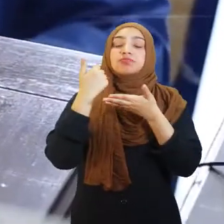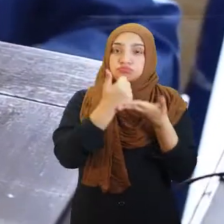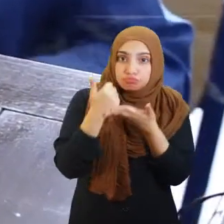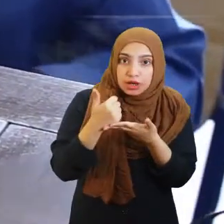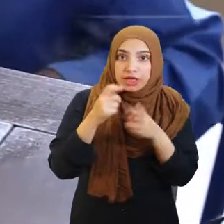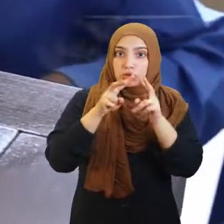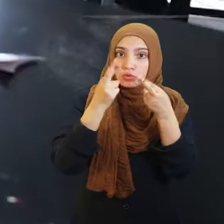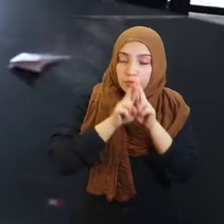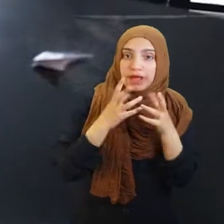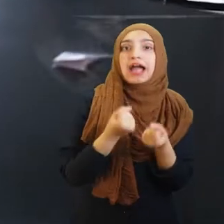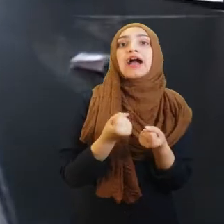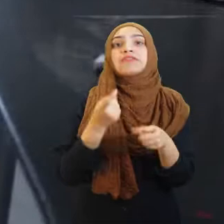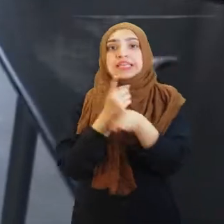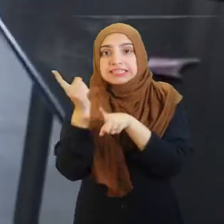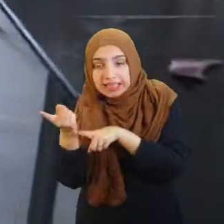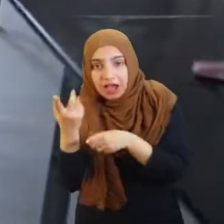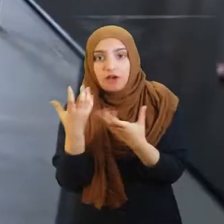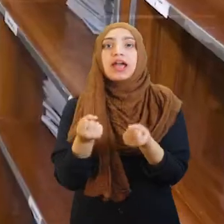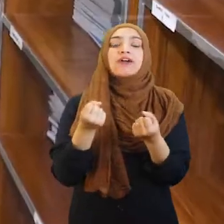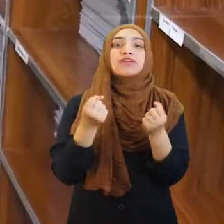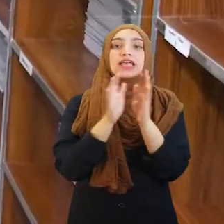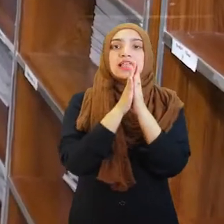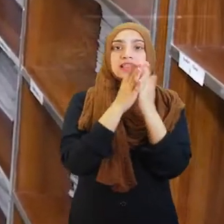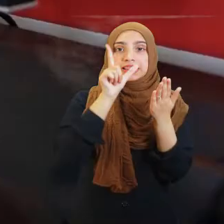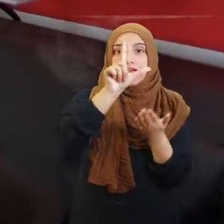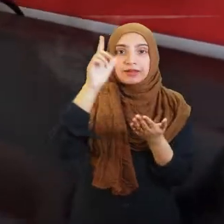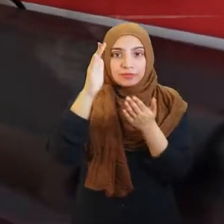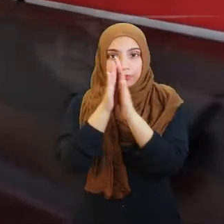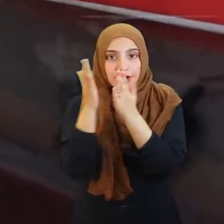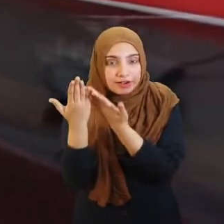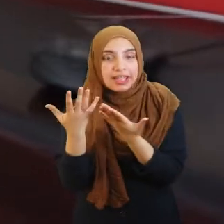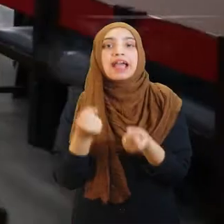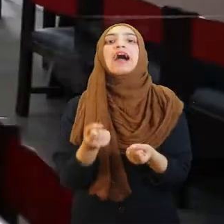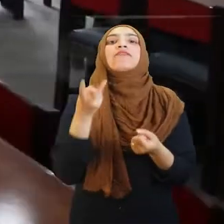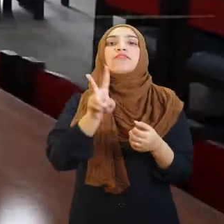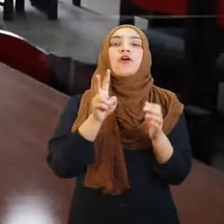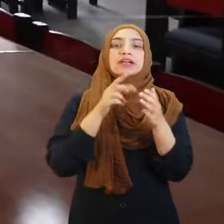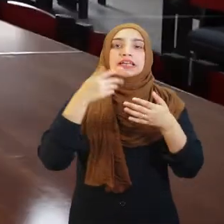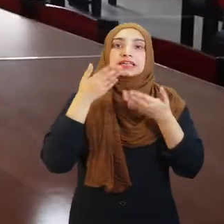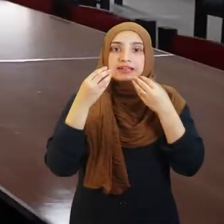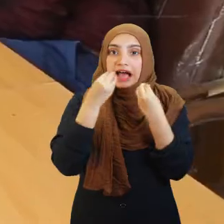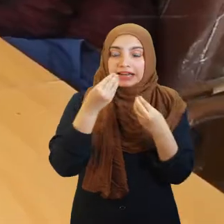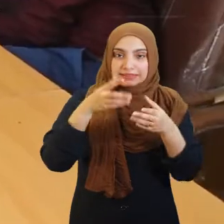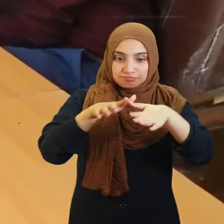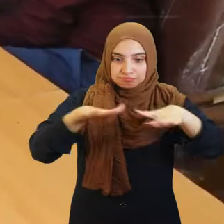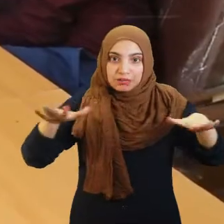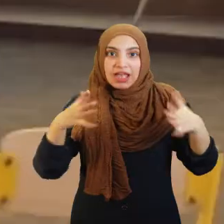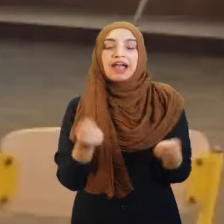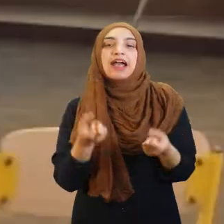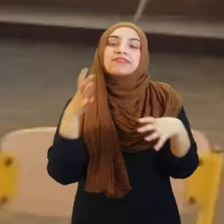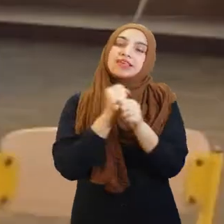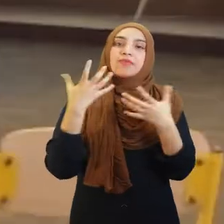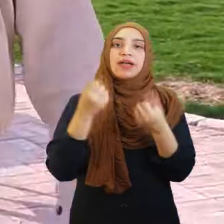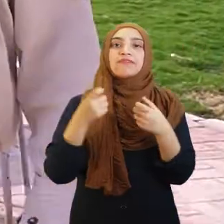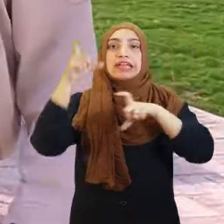rehabilitation labs, vocational training centre, a library, ICT rooms and a dining hall. It took 18